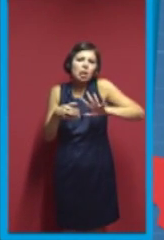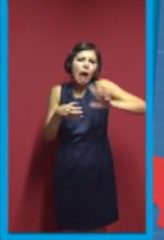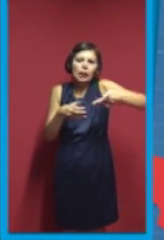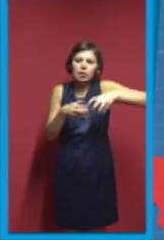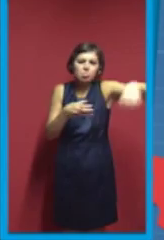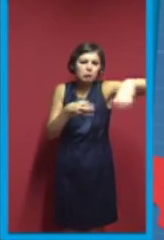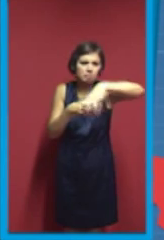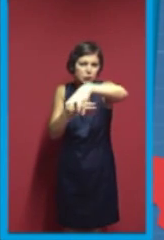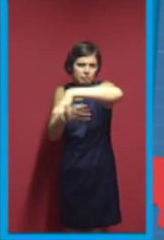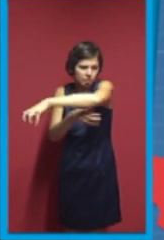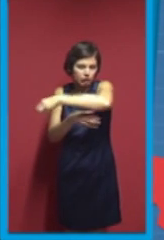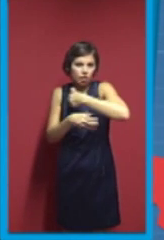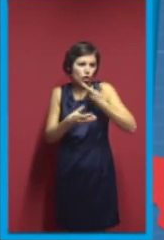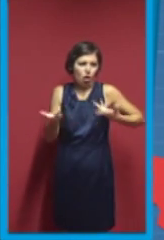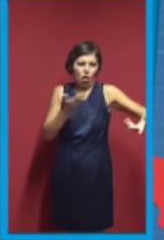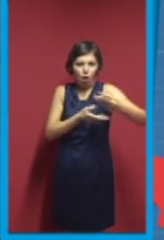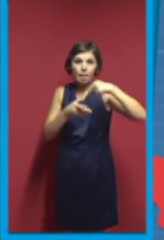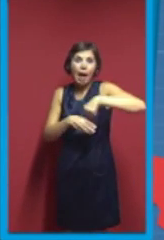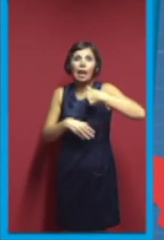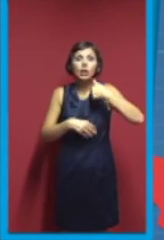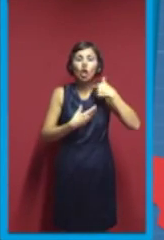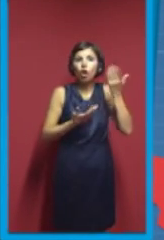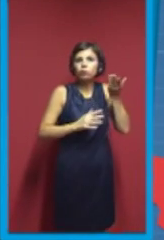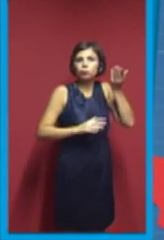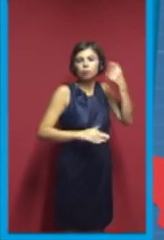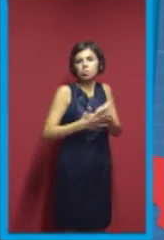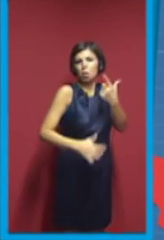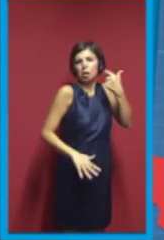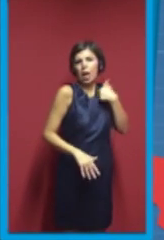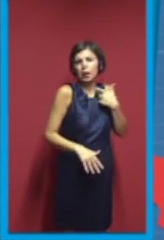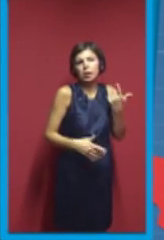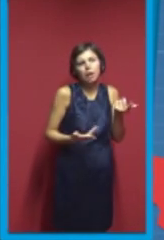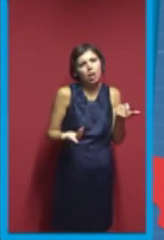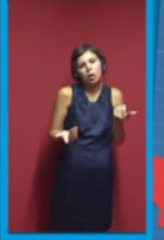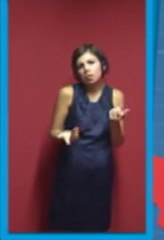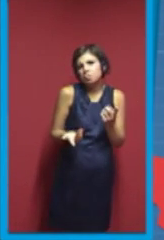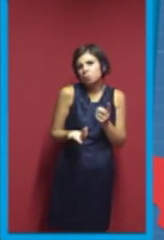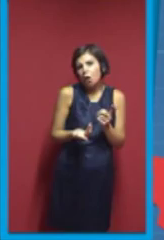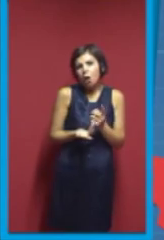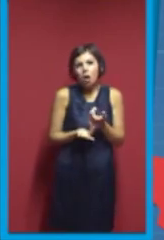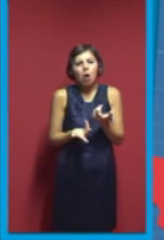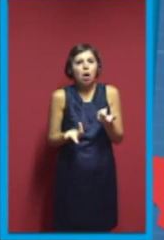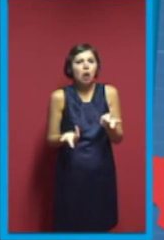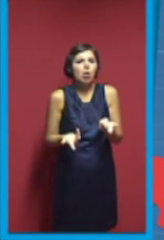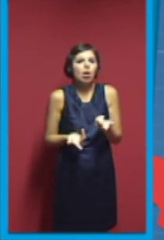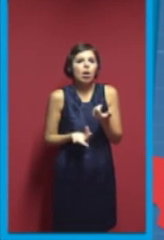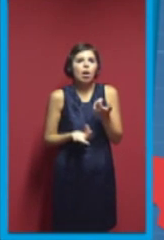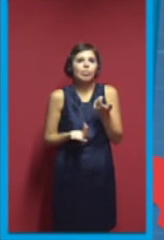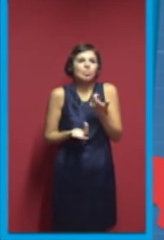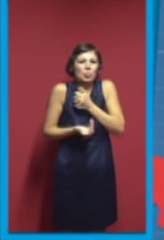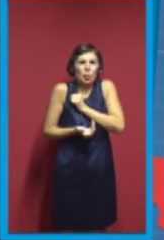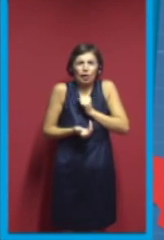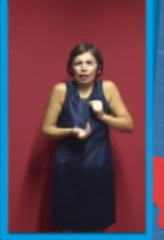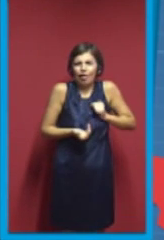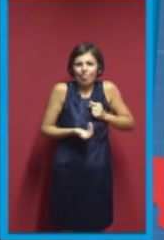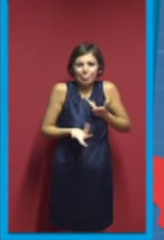by no means important, because, unfortunately, the core developers are for the boring stuff, like, we check the forums and